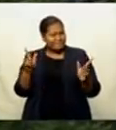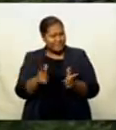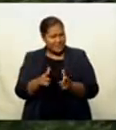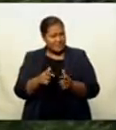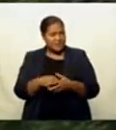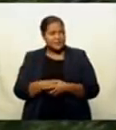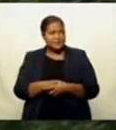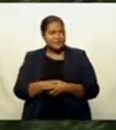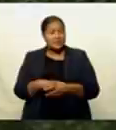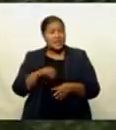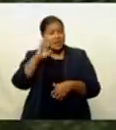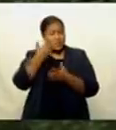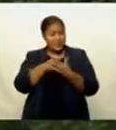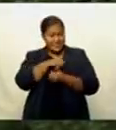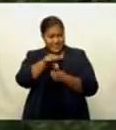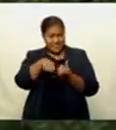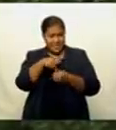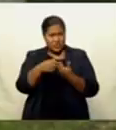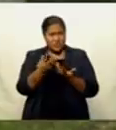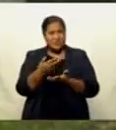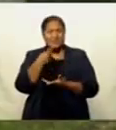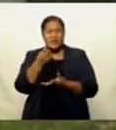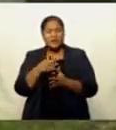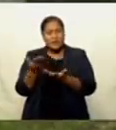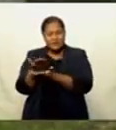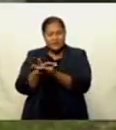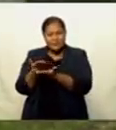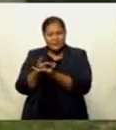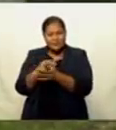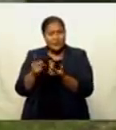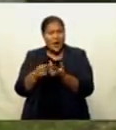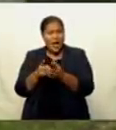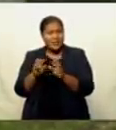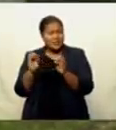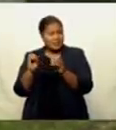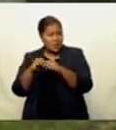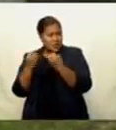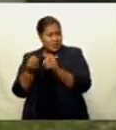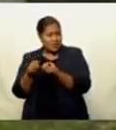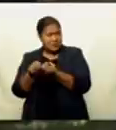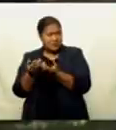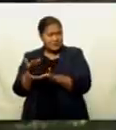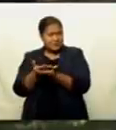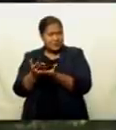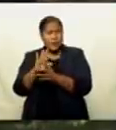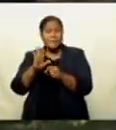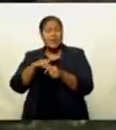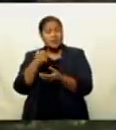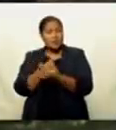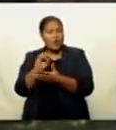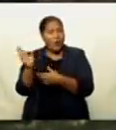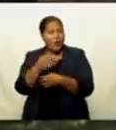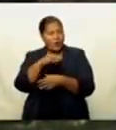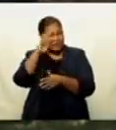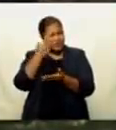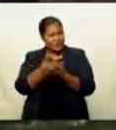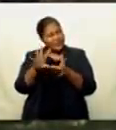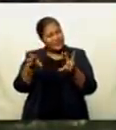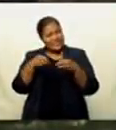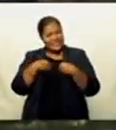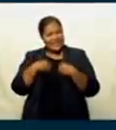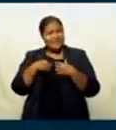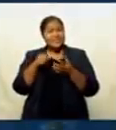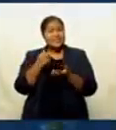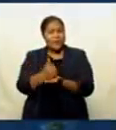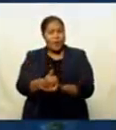association bodies say they are communicating with relevant stakeholders to ensure all students get the support in these trying